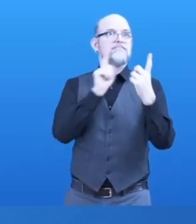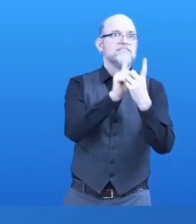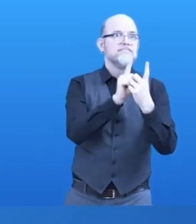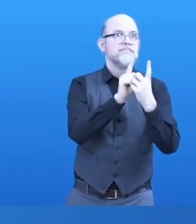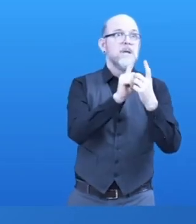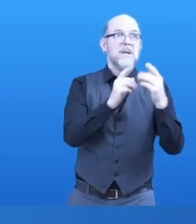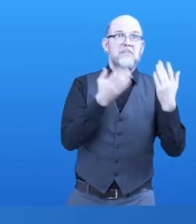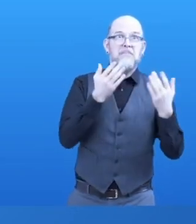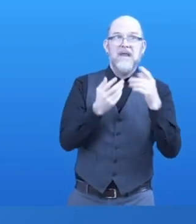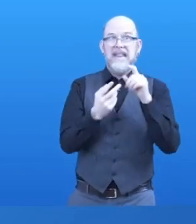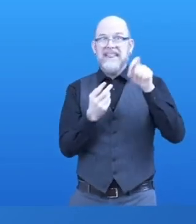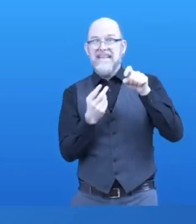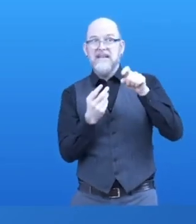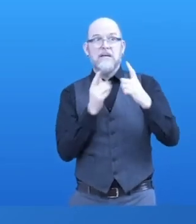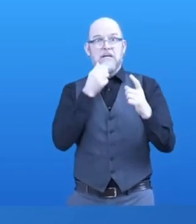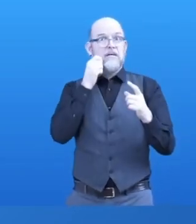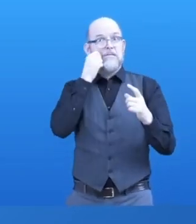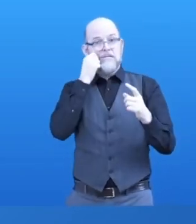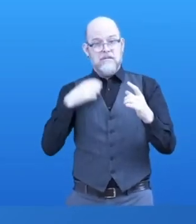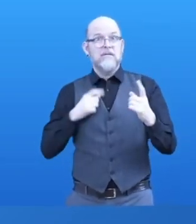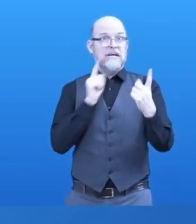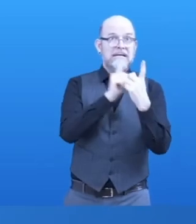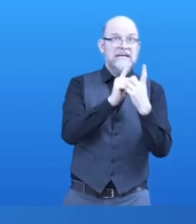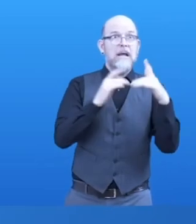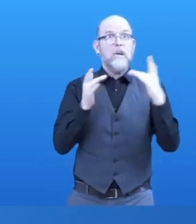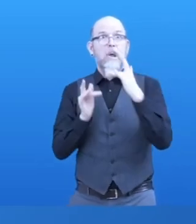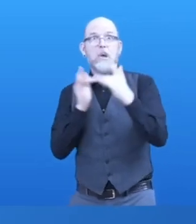partner? This is something that NGOs can be involved in.